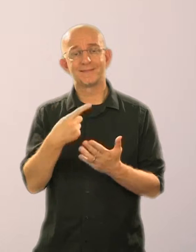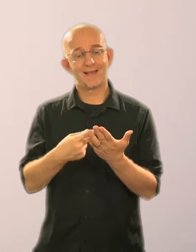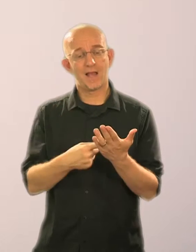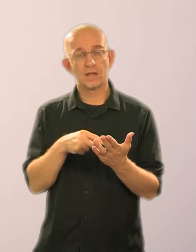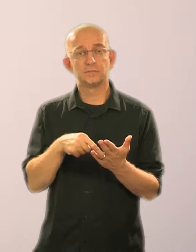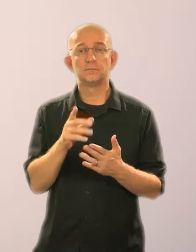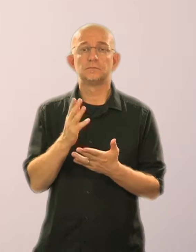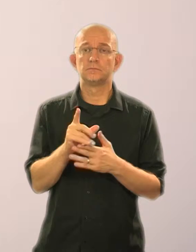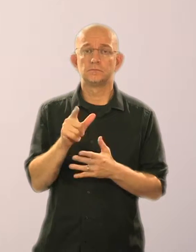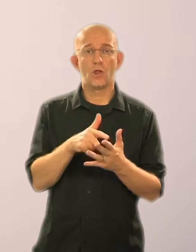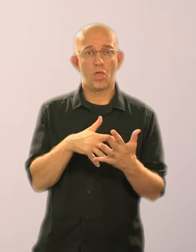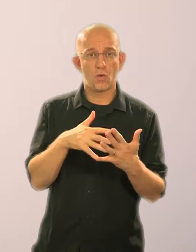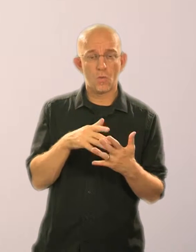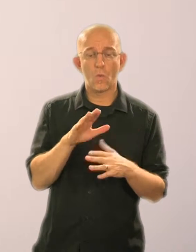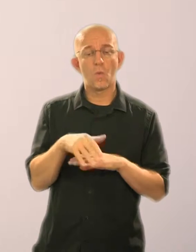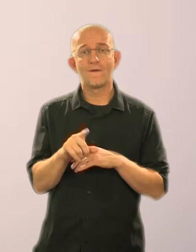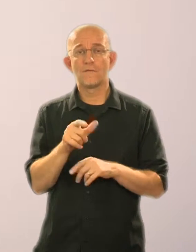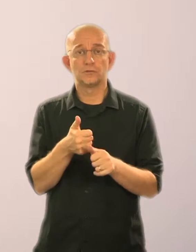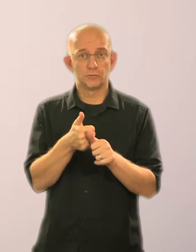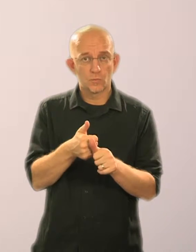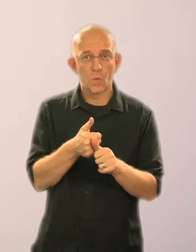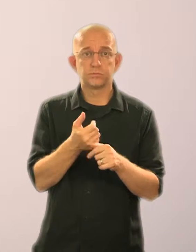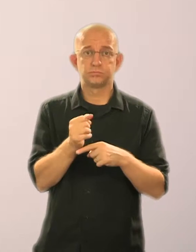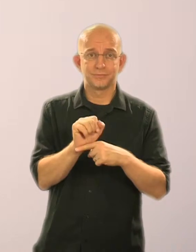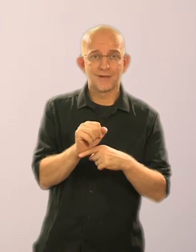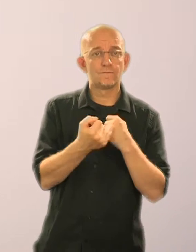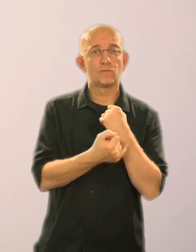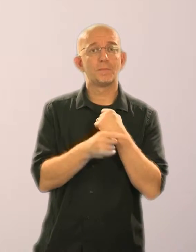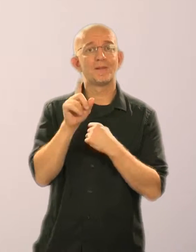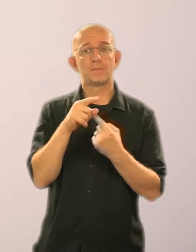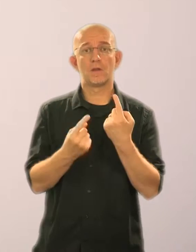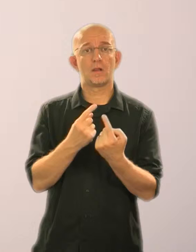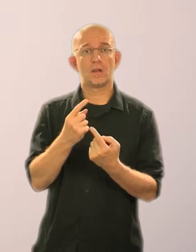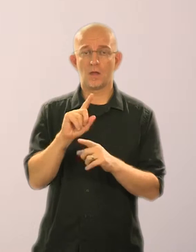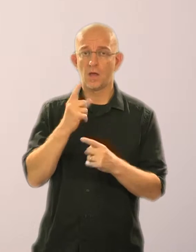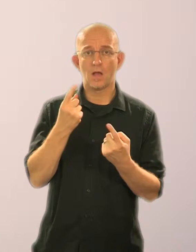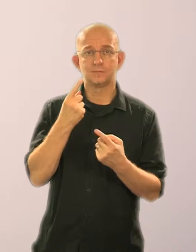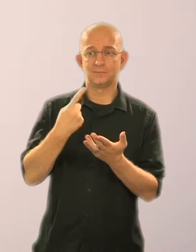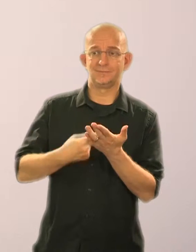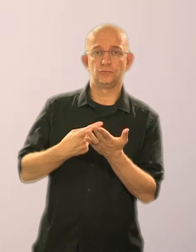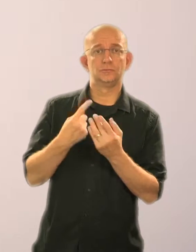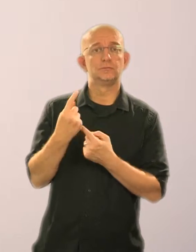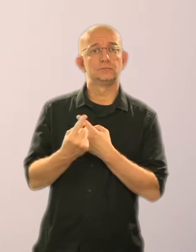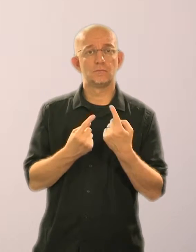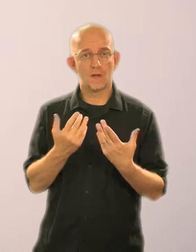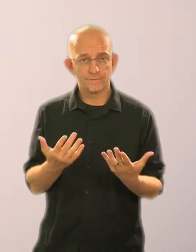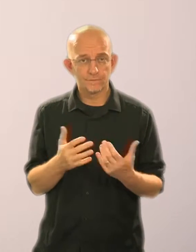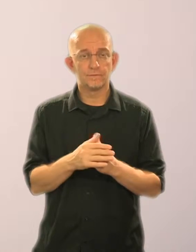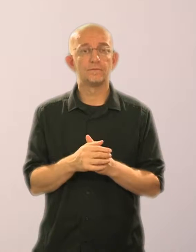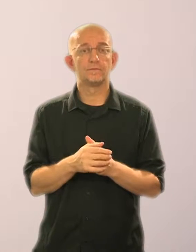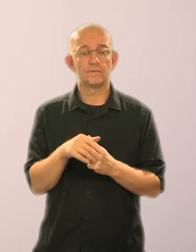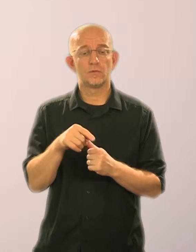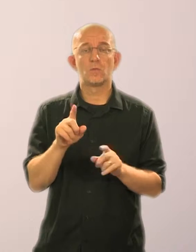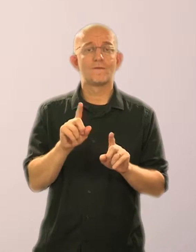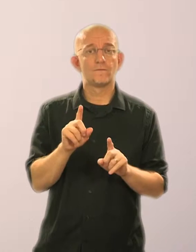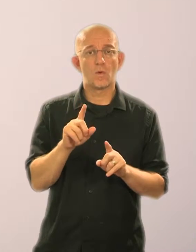law about supporting and protecting vulnerable people who are unable to make their own decisions. It applies to people aged 16